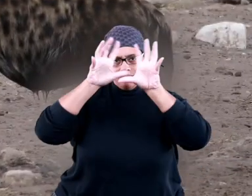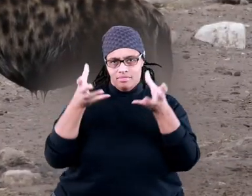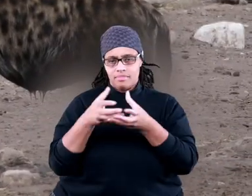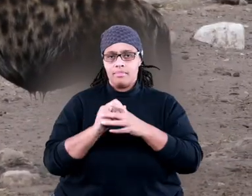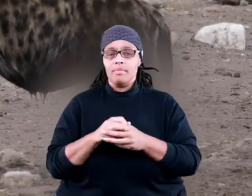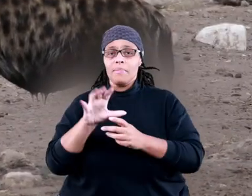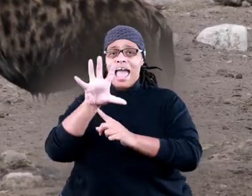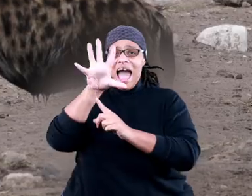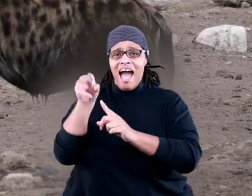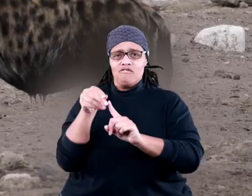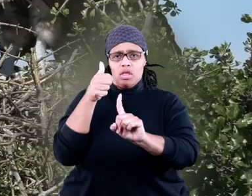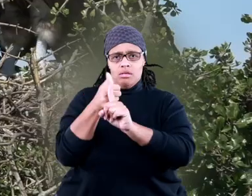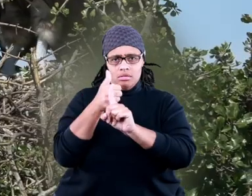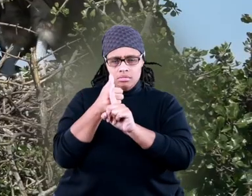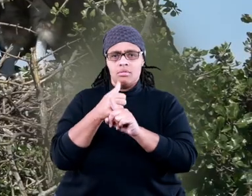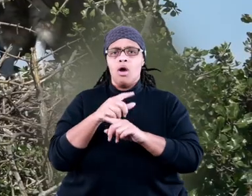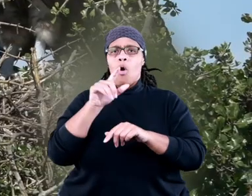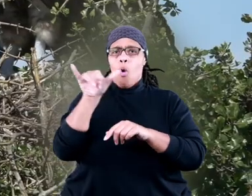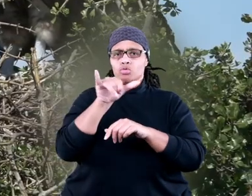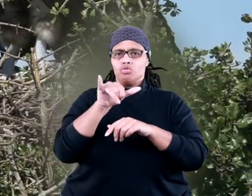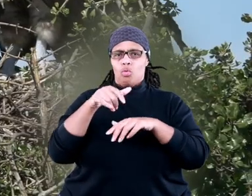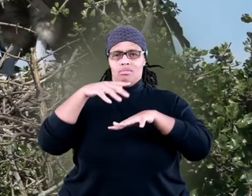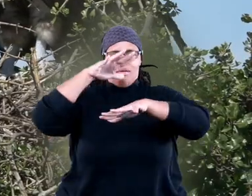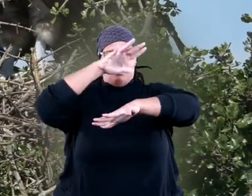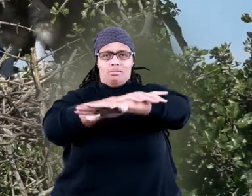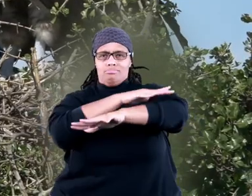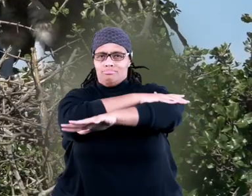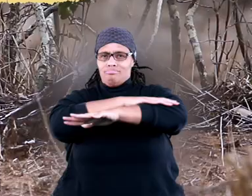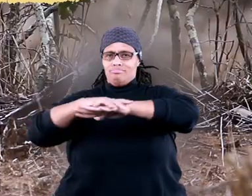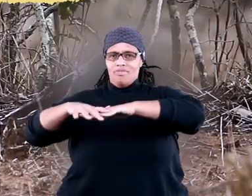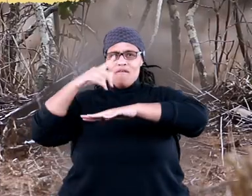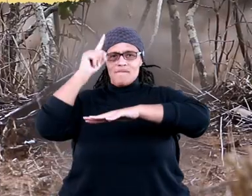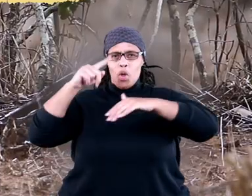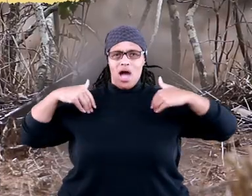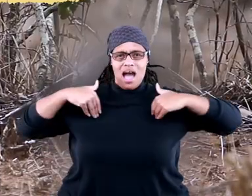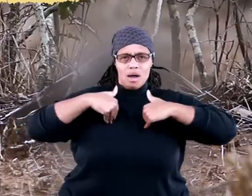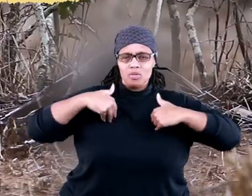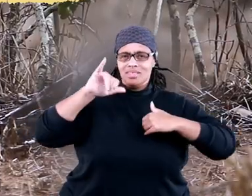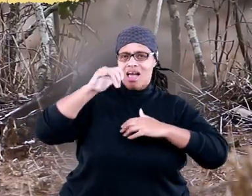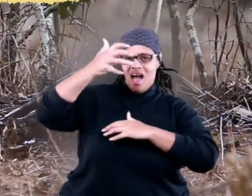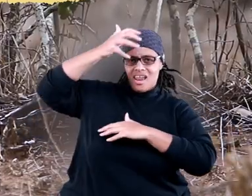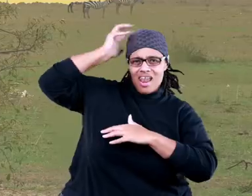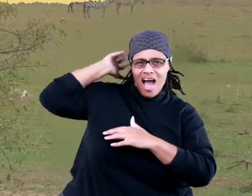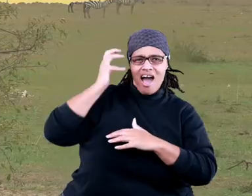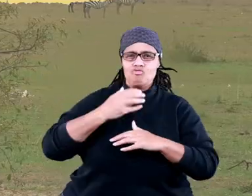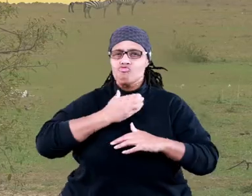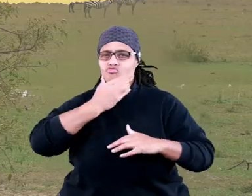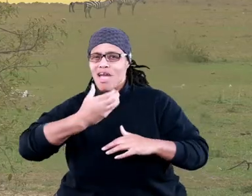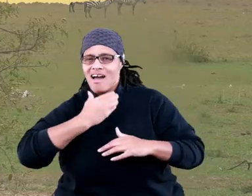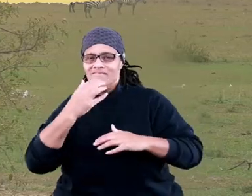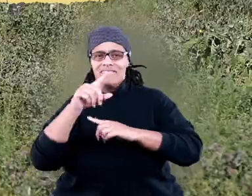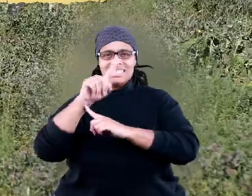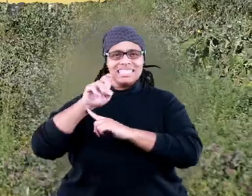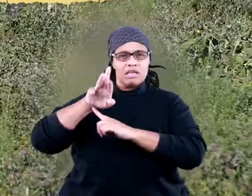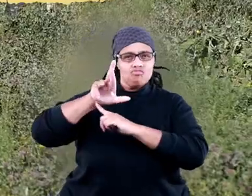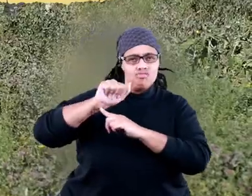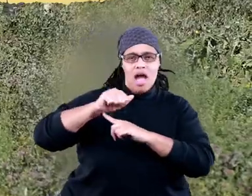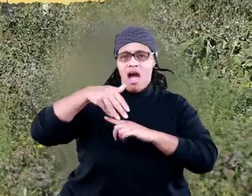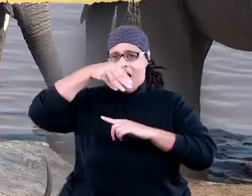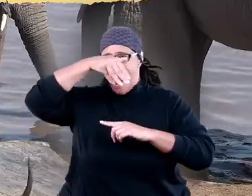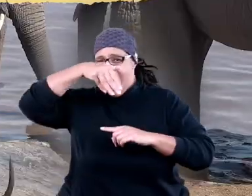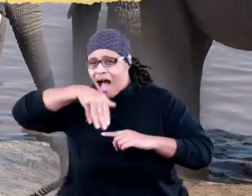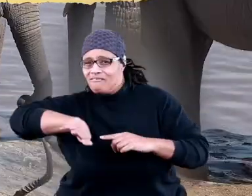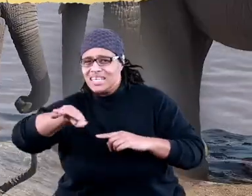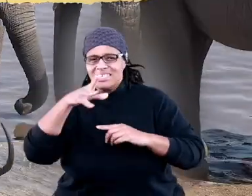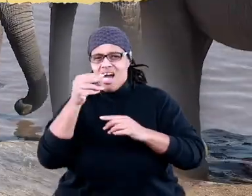Africa is also home to many animals, like lions, giraffes, zebras,